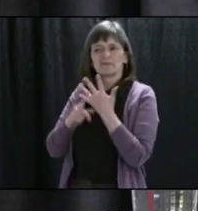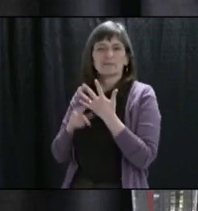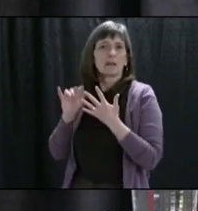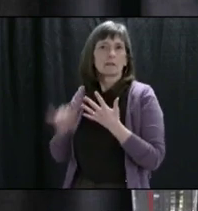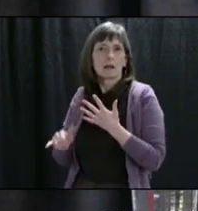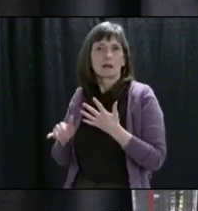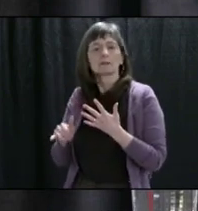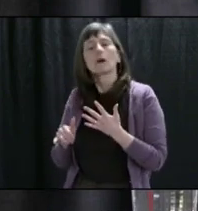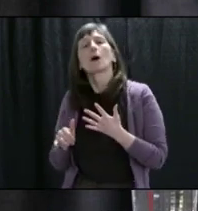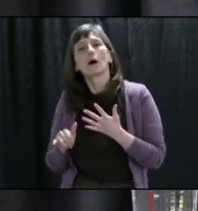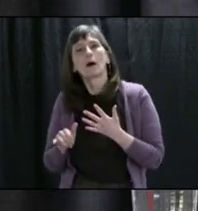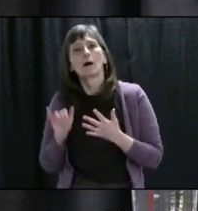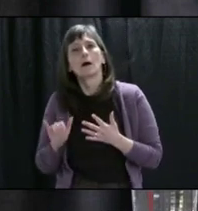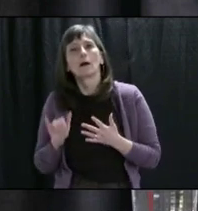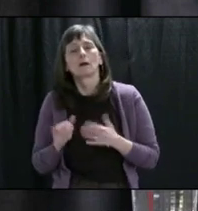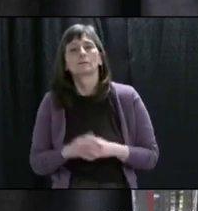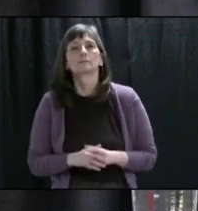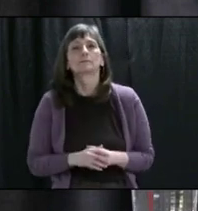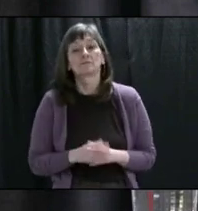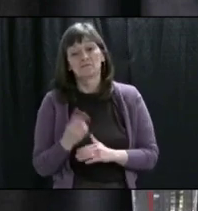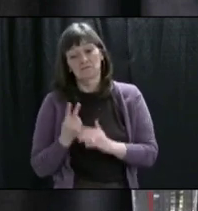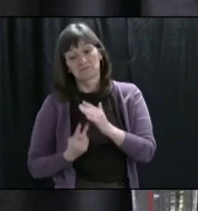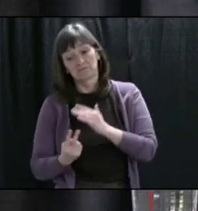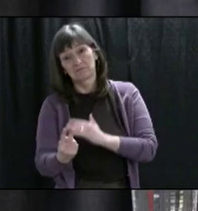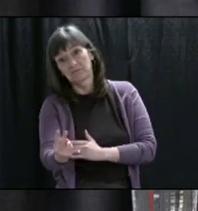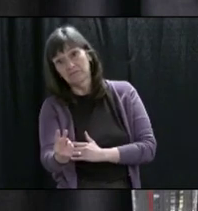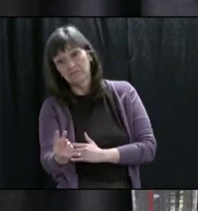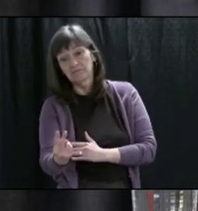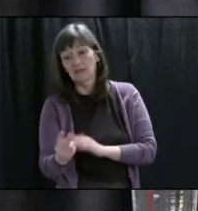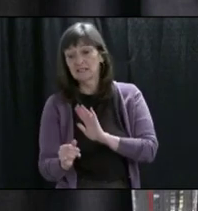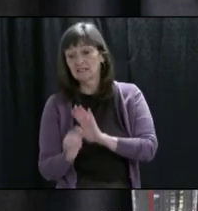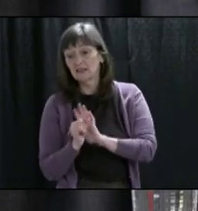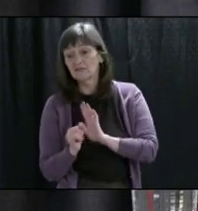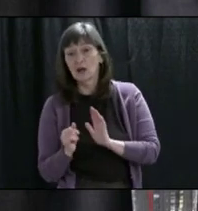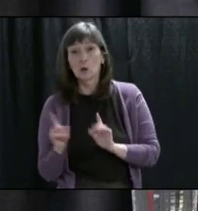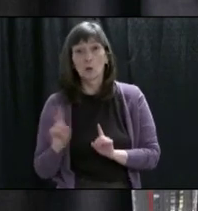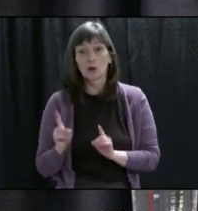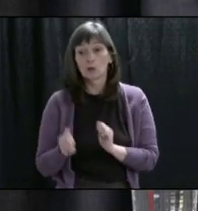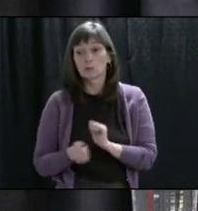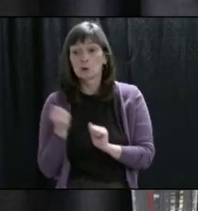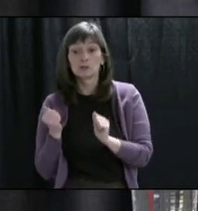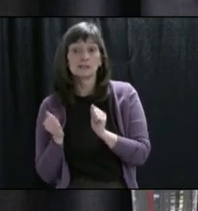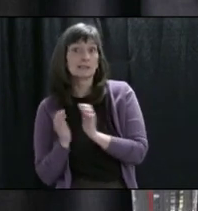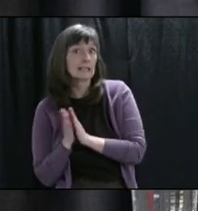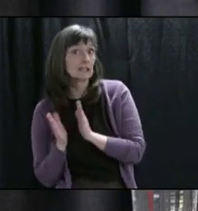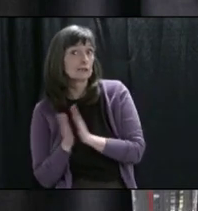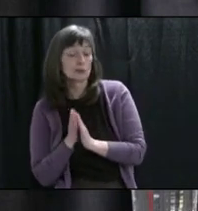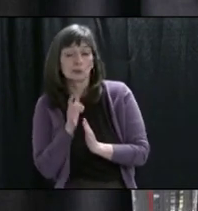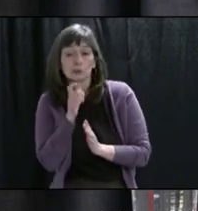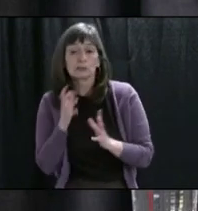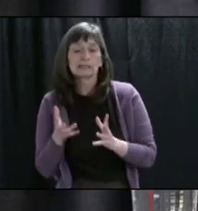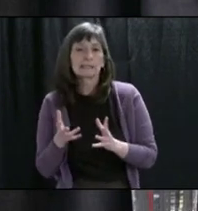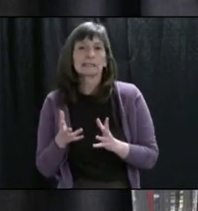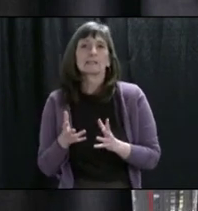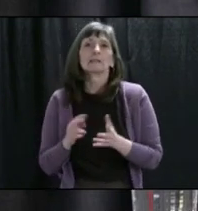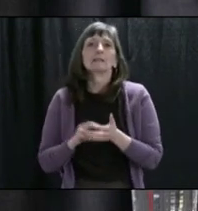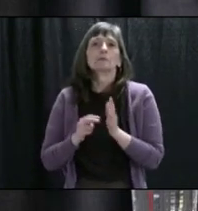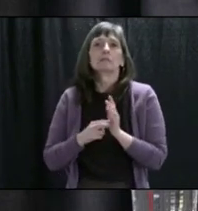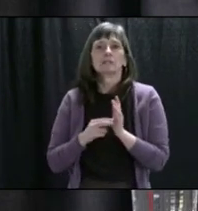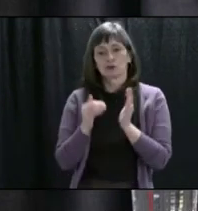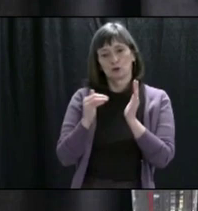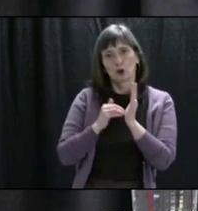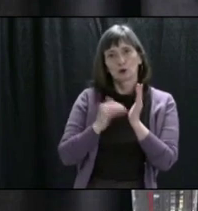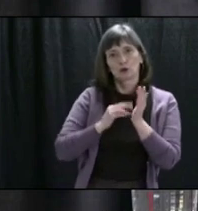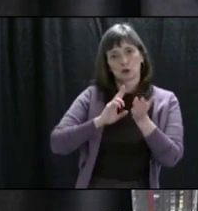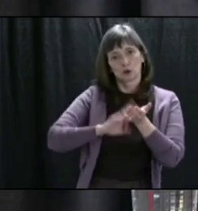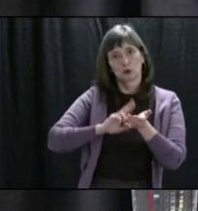has happened. In terms of predicting and identifying risks, it's useful for the individual clinician, the doctor